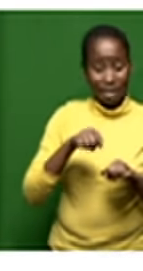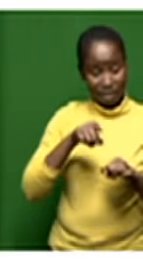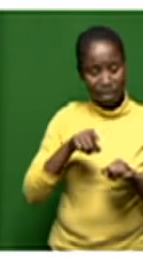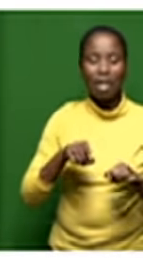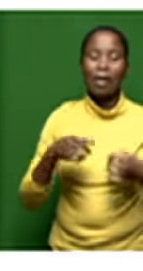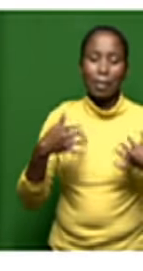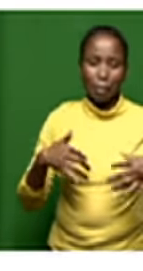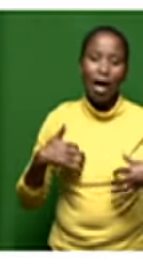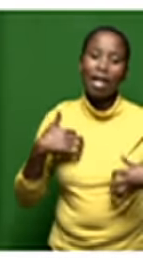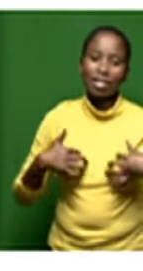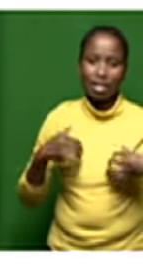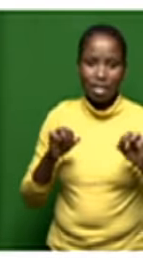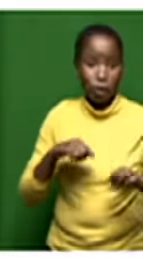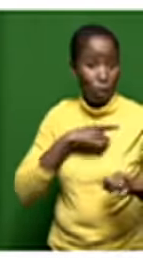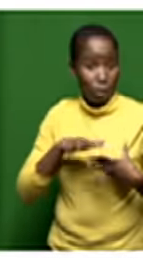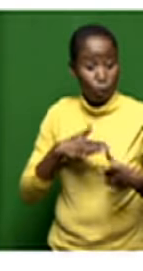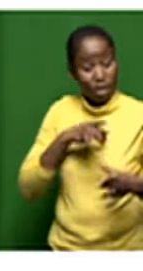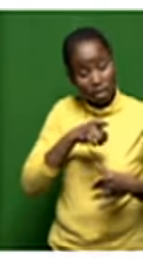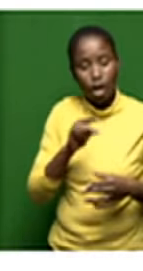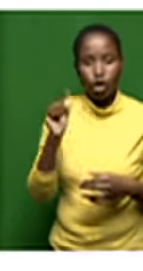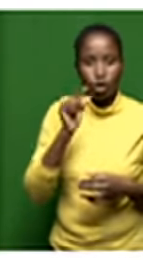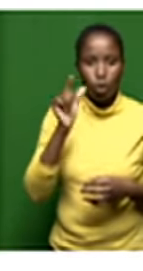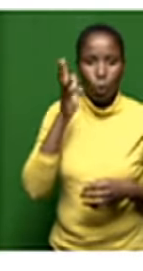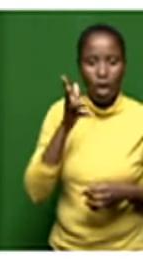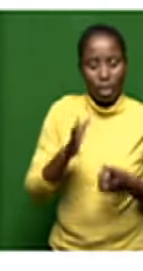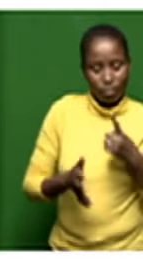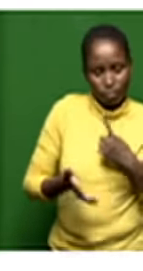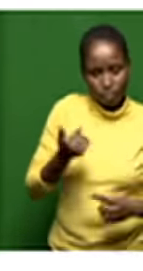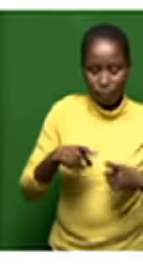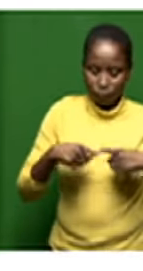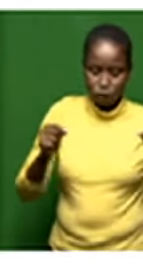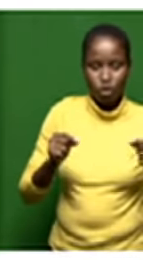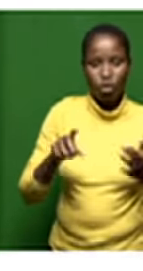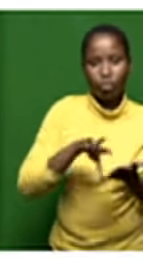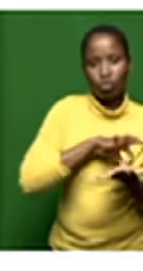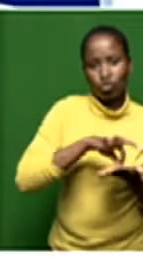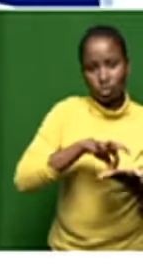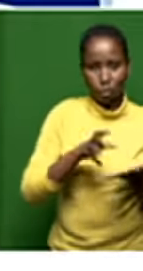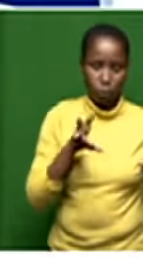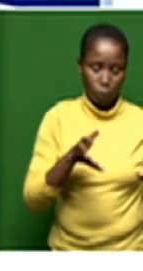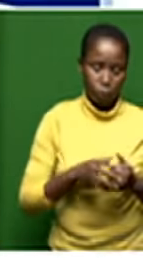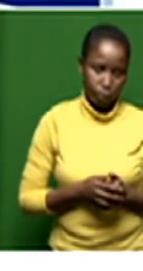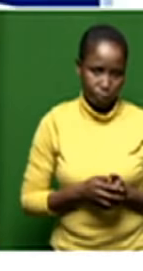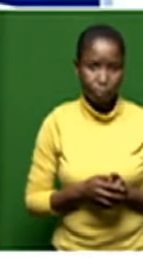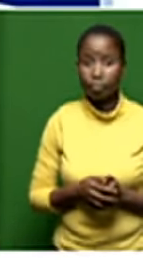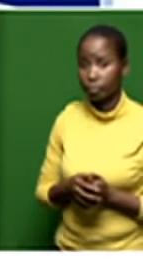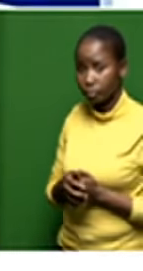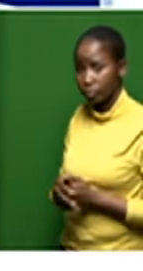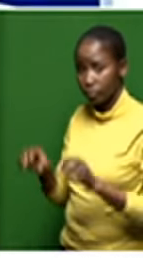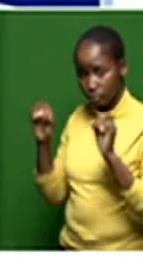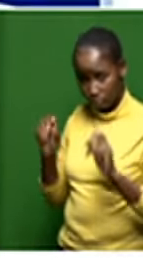for us because it moves us a step closer towards concluding this transaction okay um